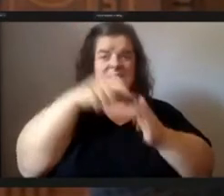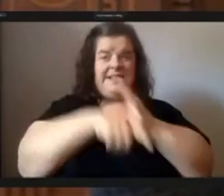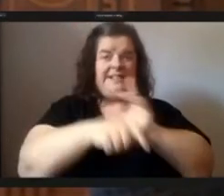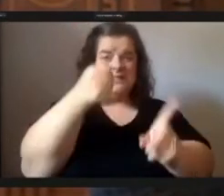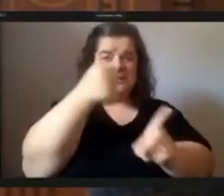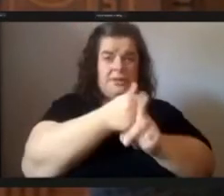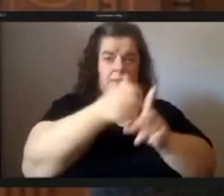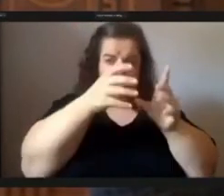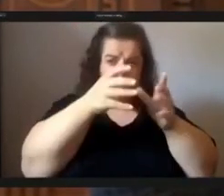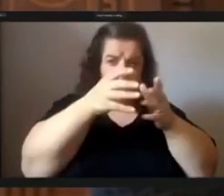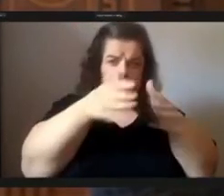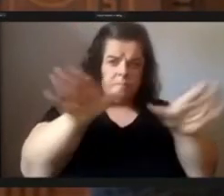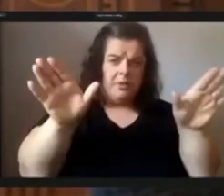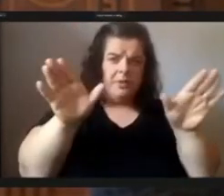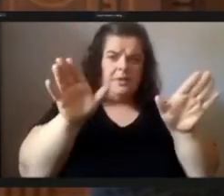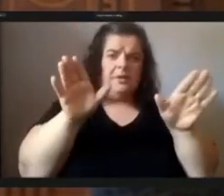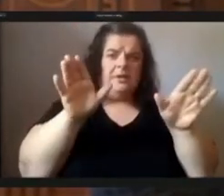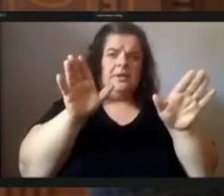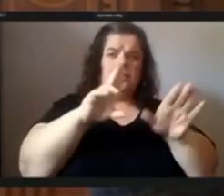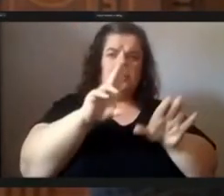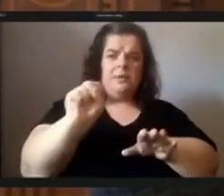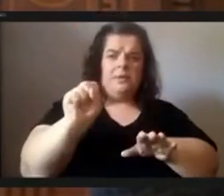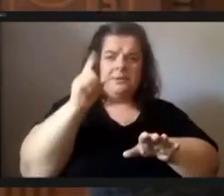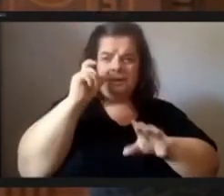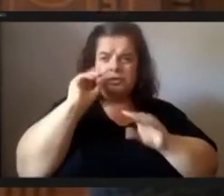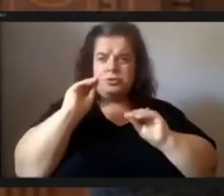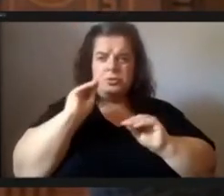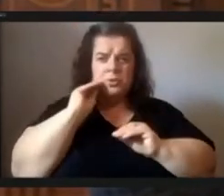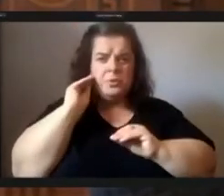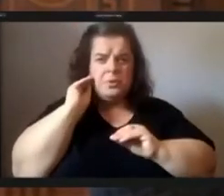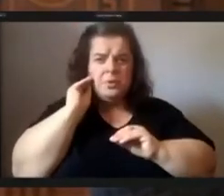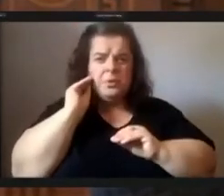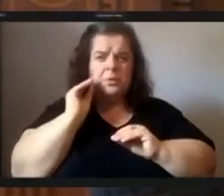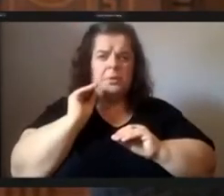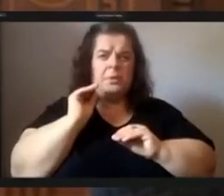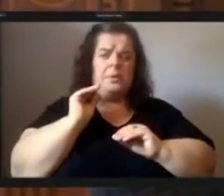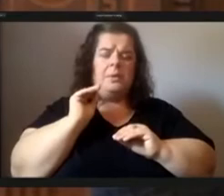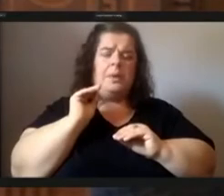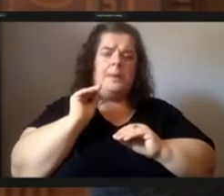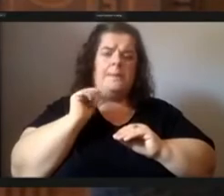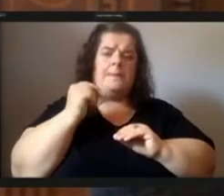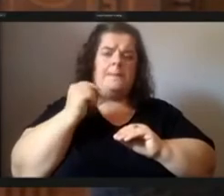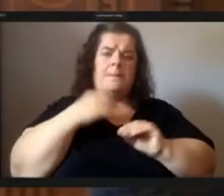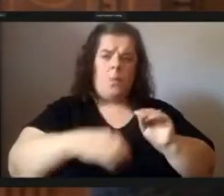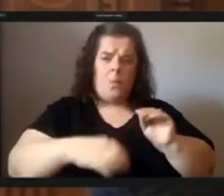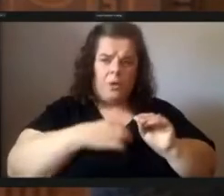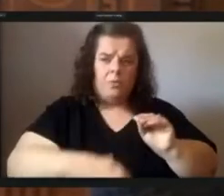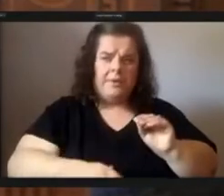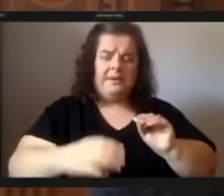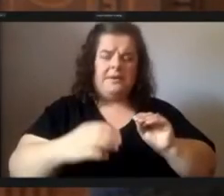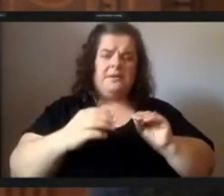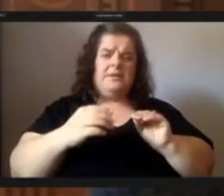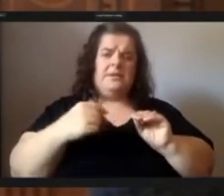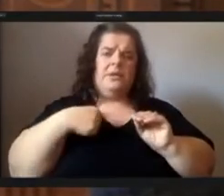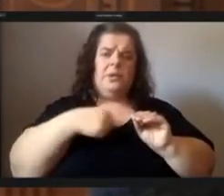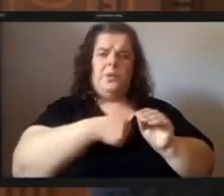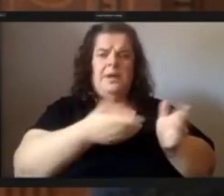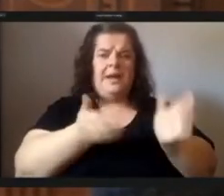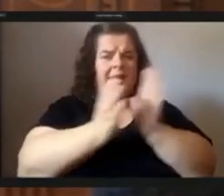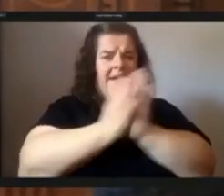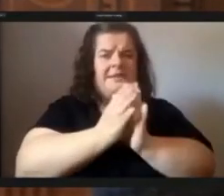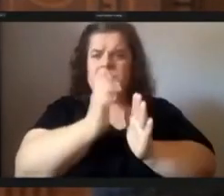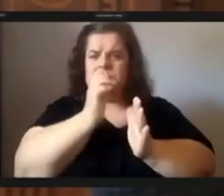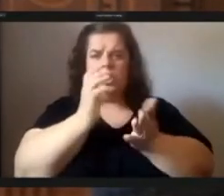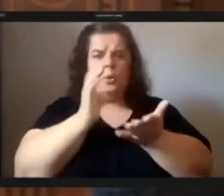the united states because they're hungry so ask that we don't get become that kind of third world